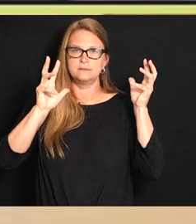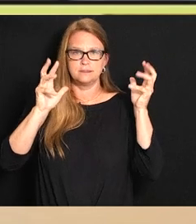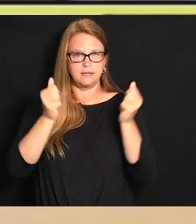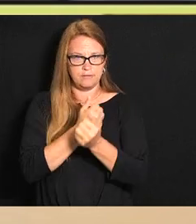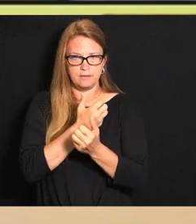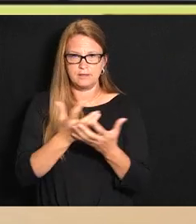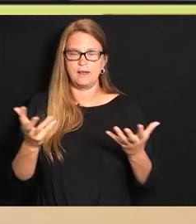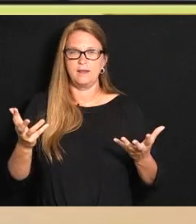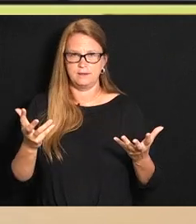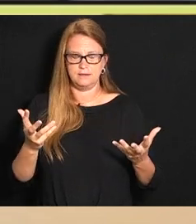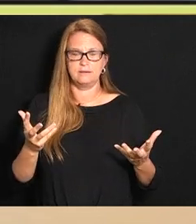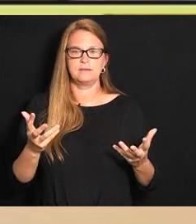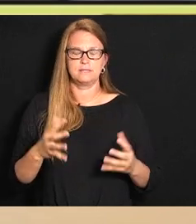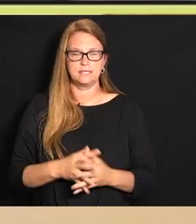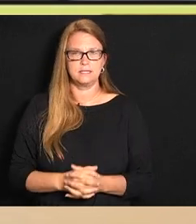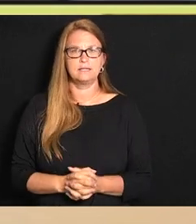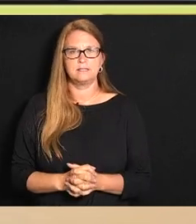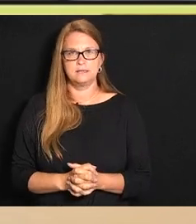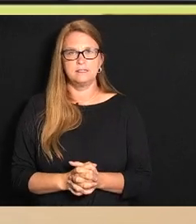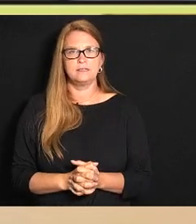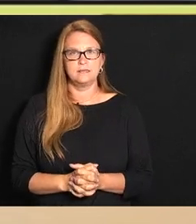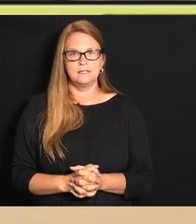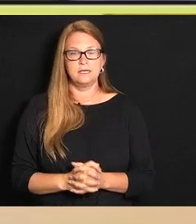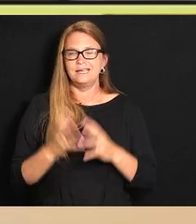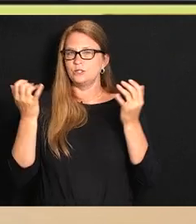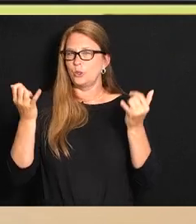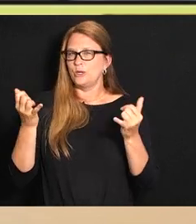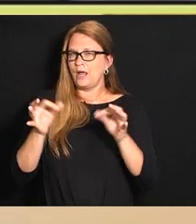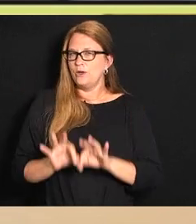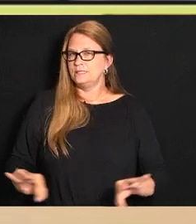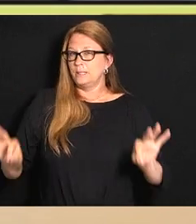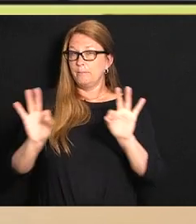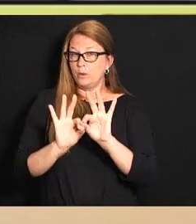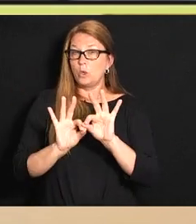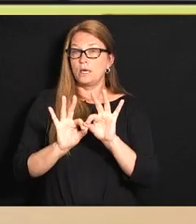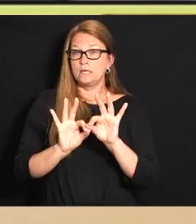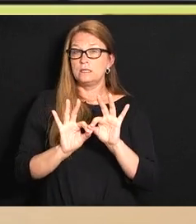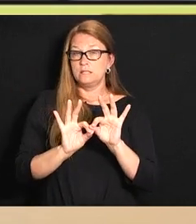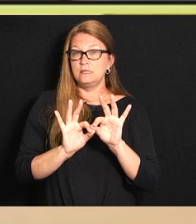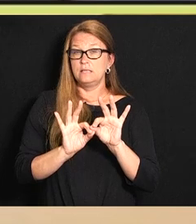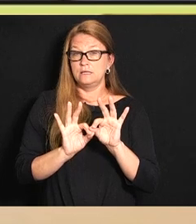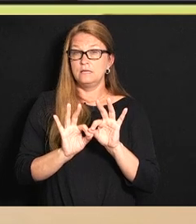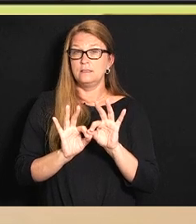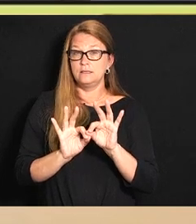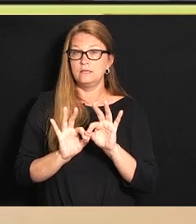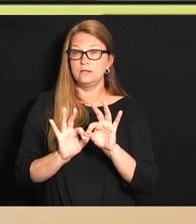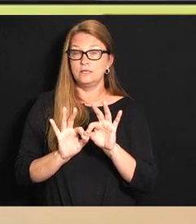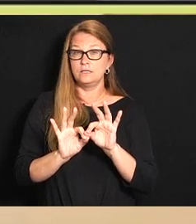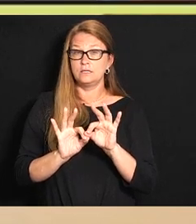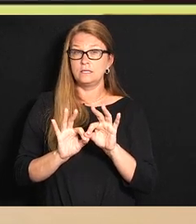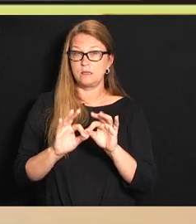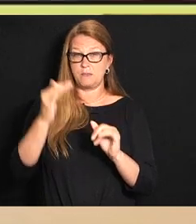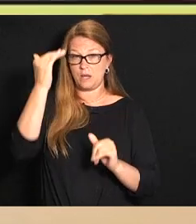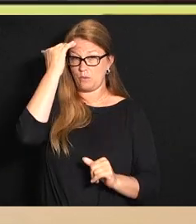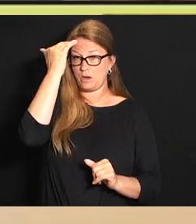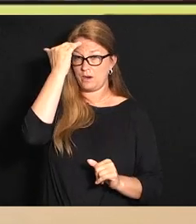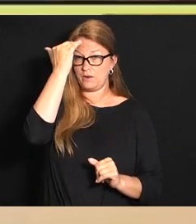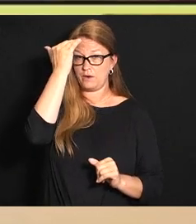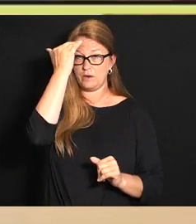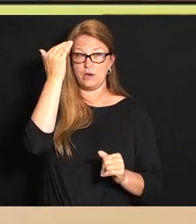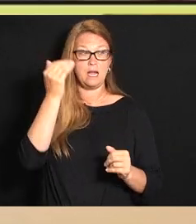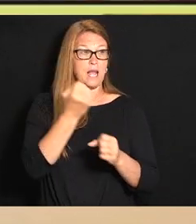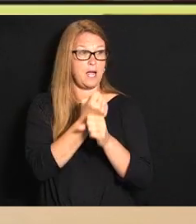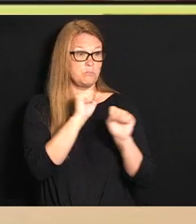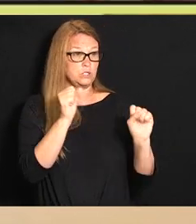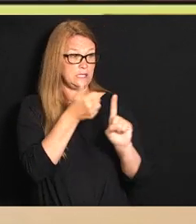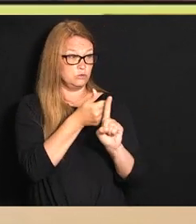many many problems and so it's important for us to be highly vigilant about protecting